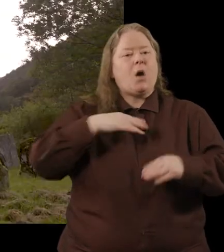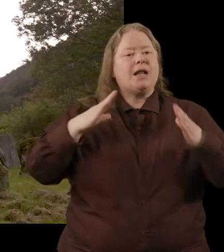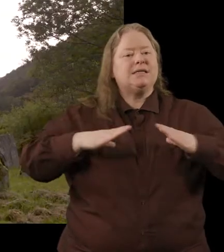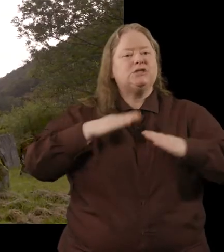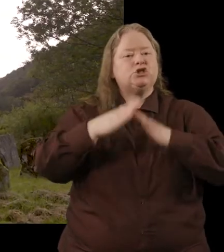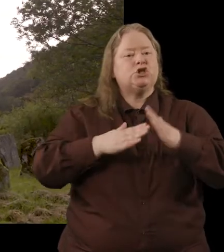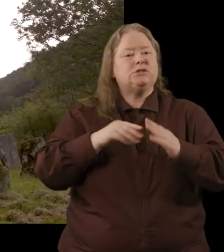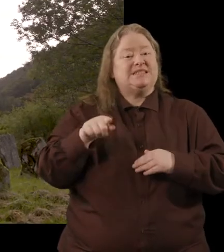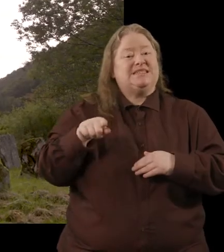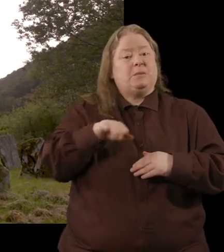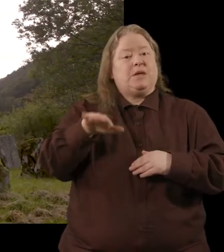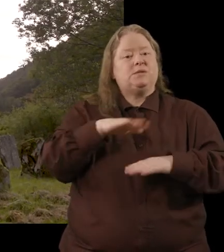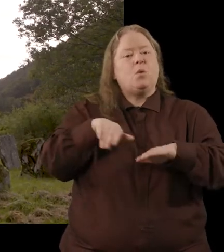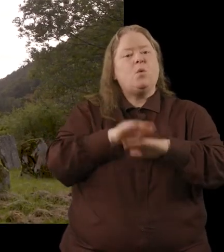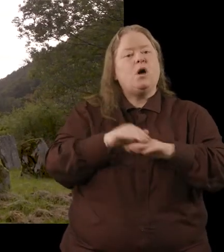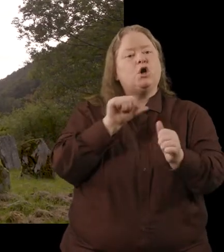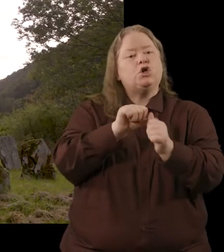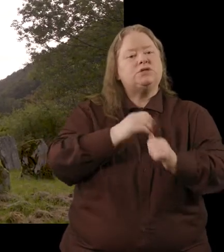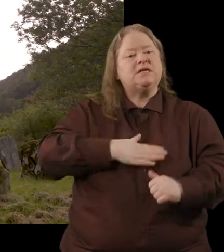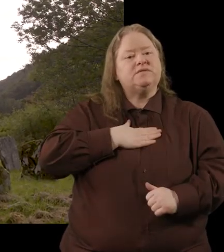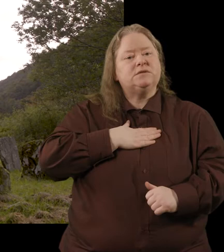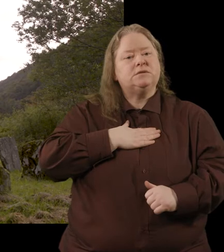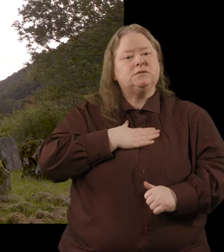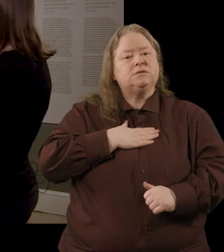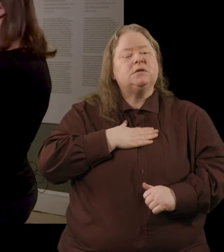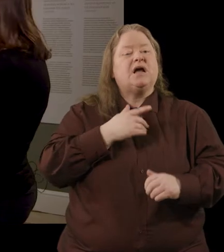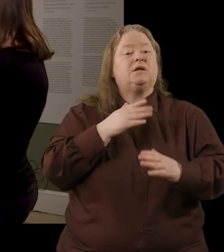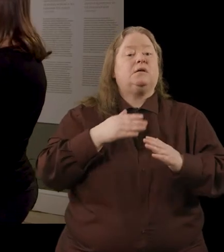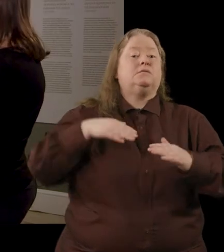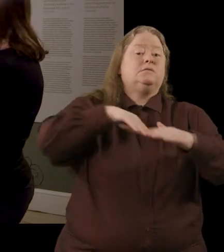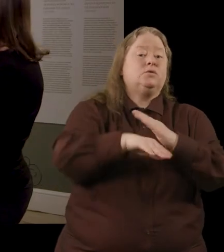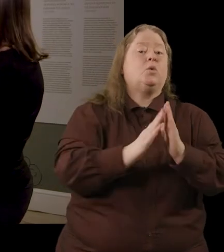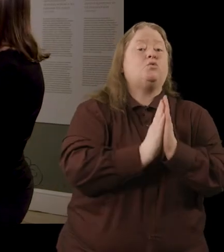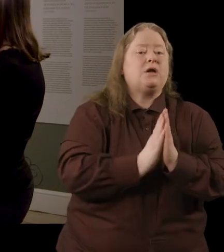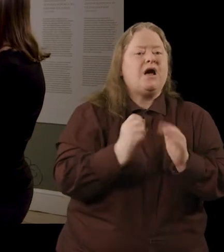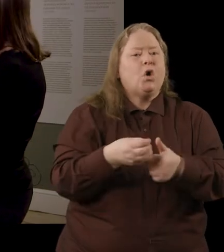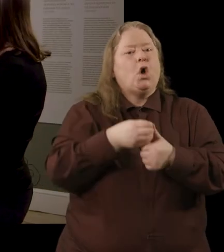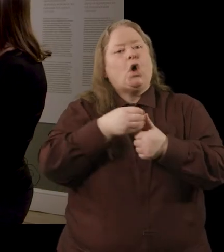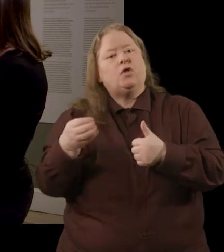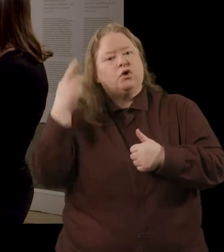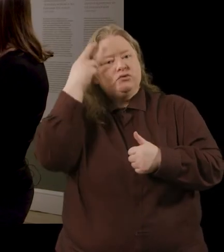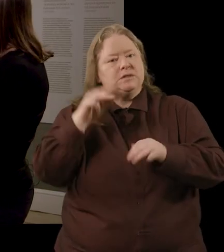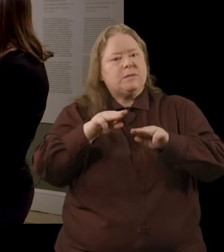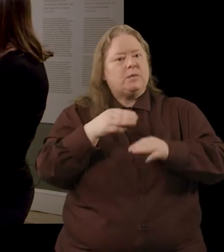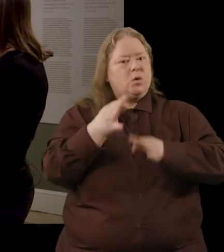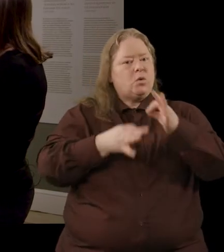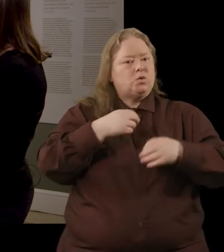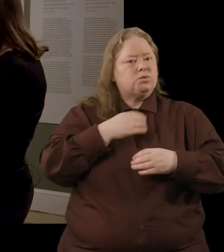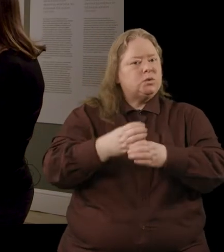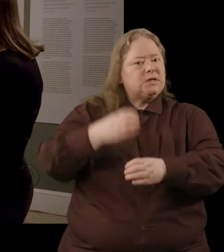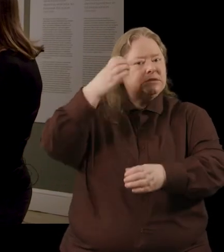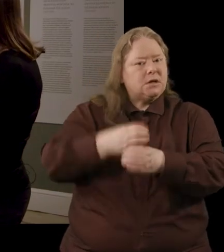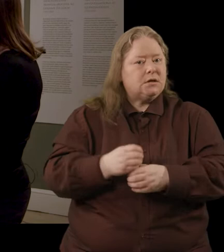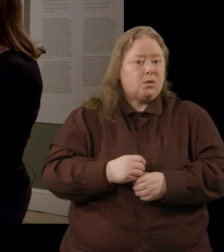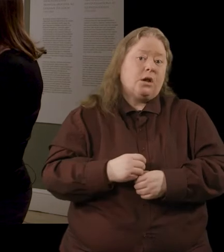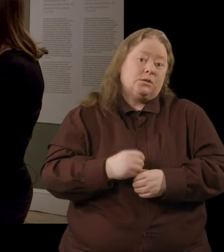was a place where nuns lived. And apart from coming to pray, there were other reasons that people were coming to Glendalough. Well, some